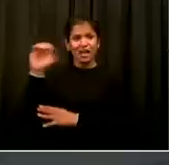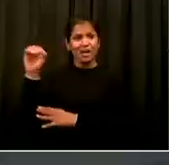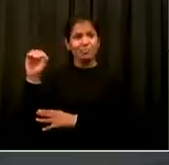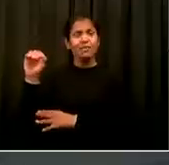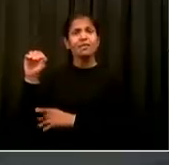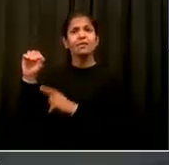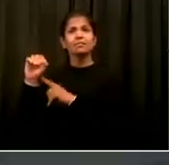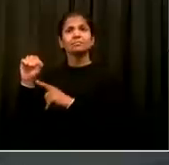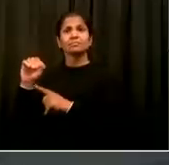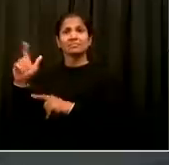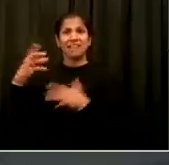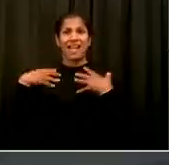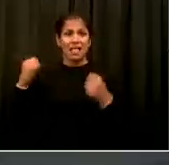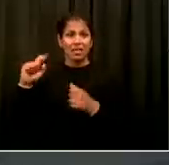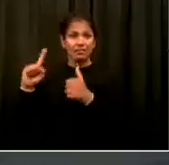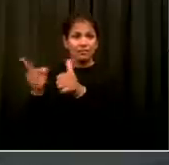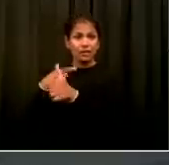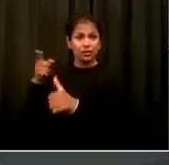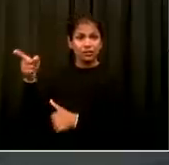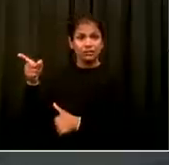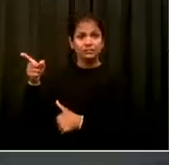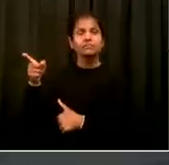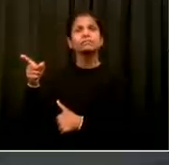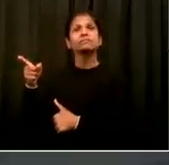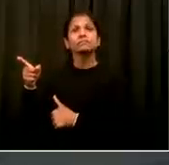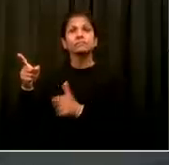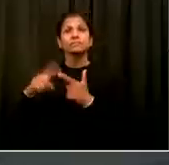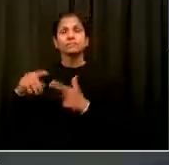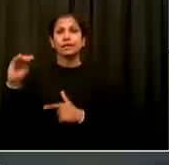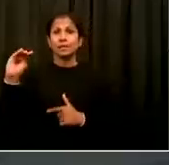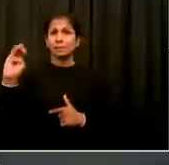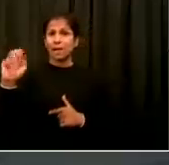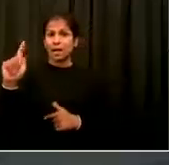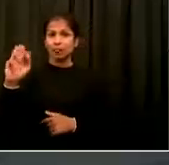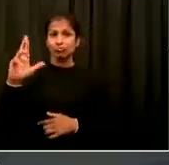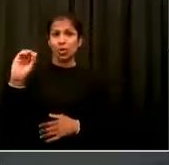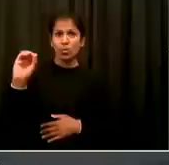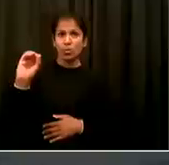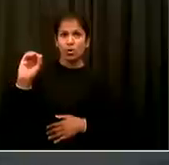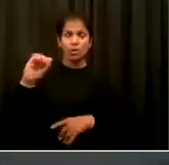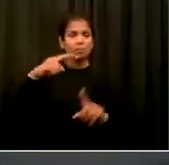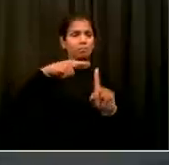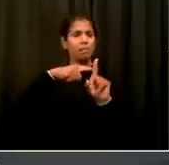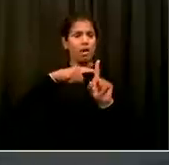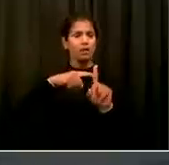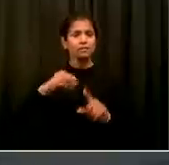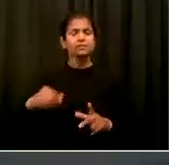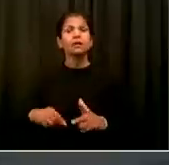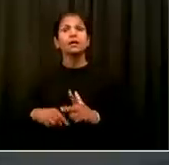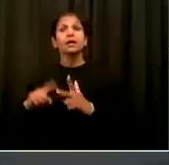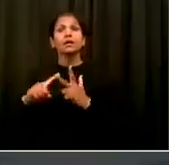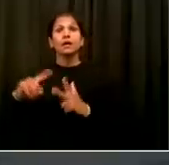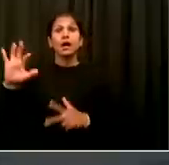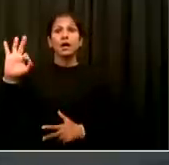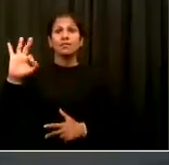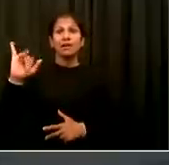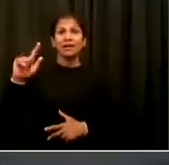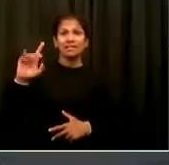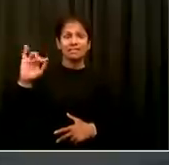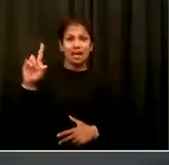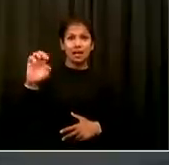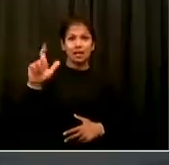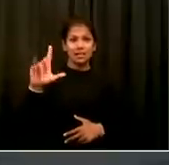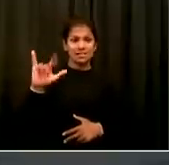Health. All these plans are participating with us now to maximize testing. Between the three of them, they serve over 1